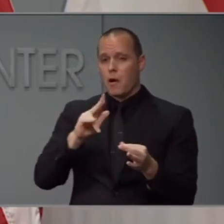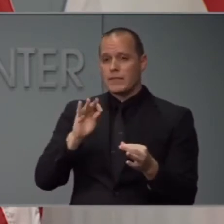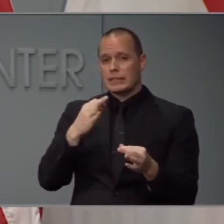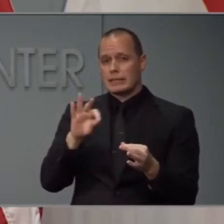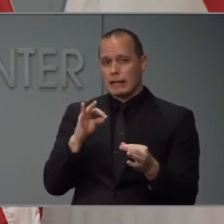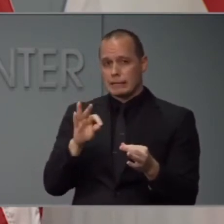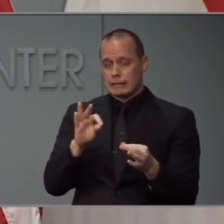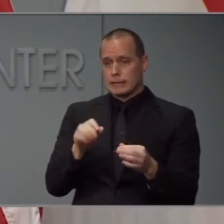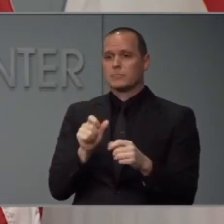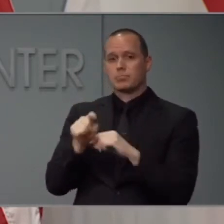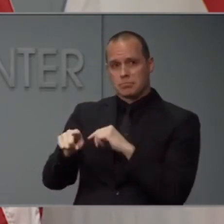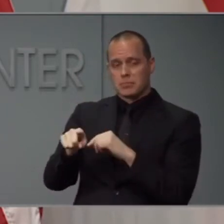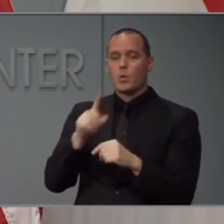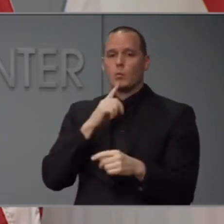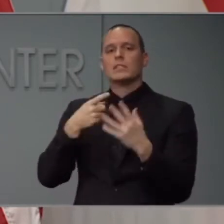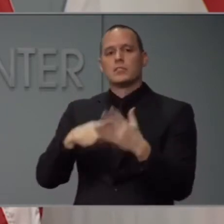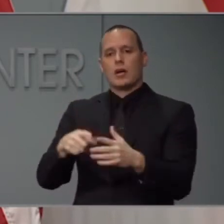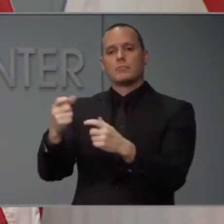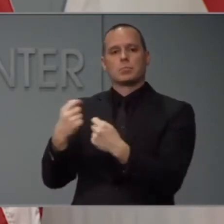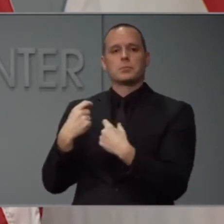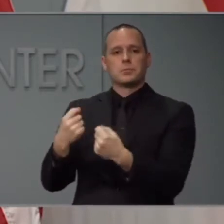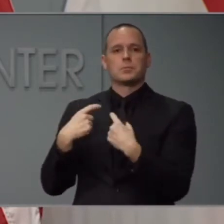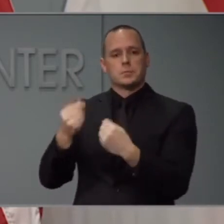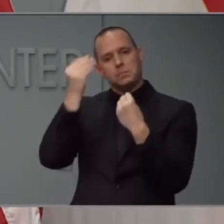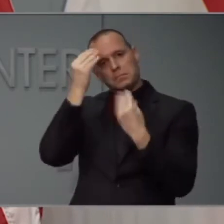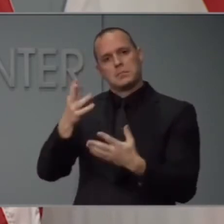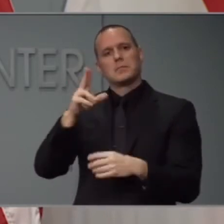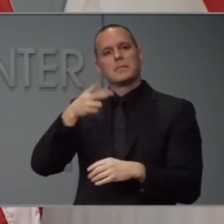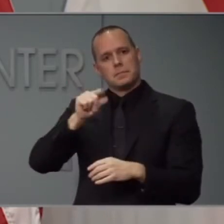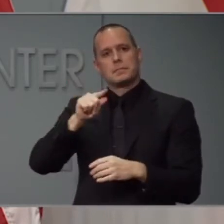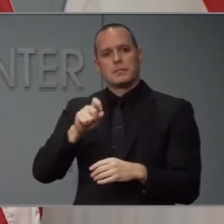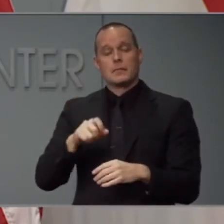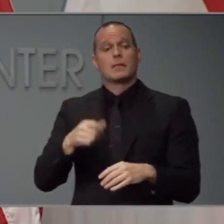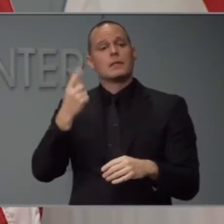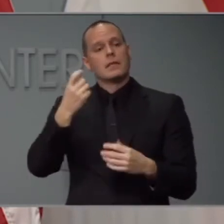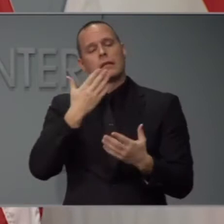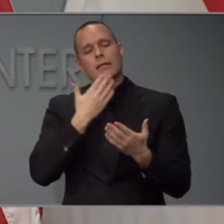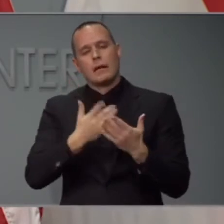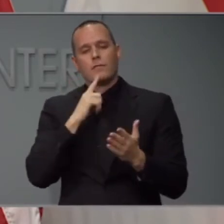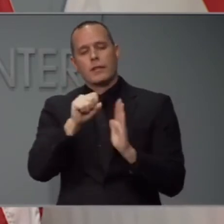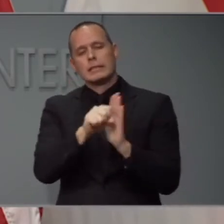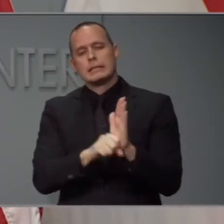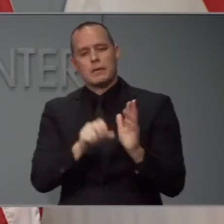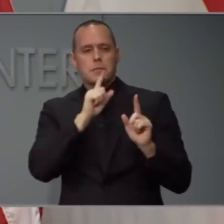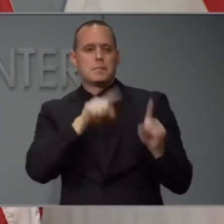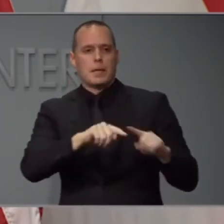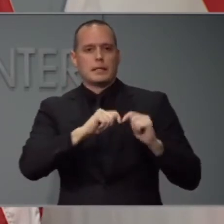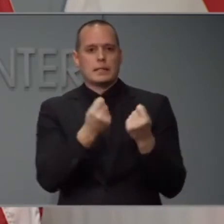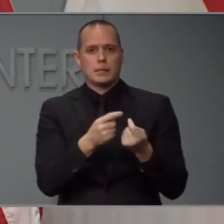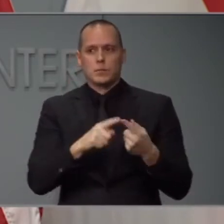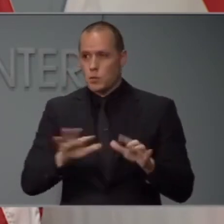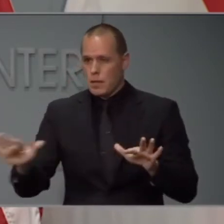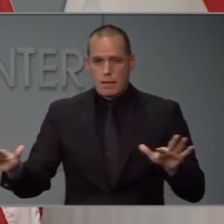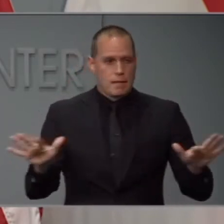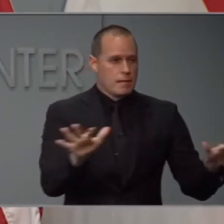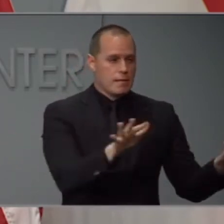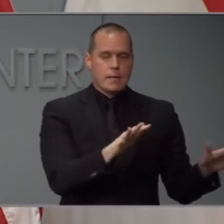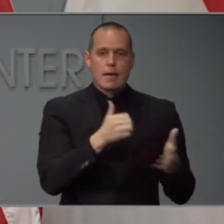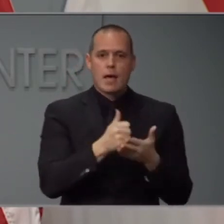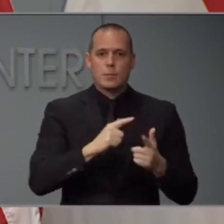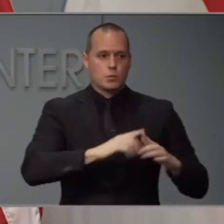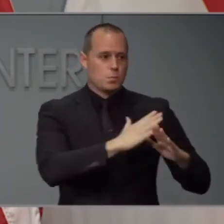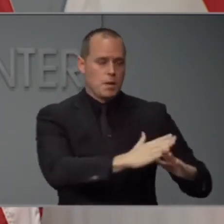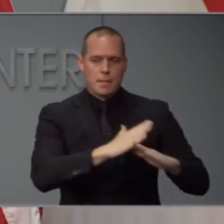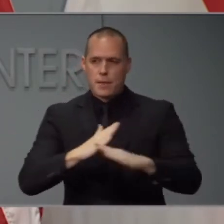Thank you for your support of the State Emergency Response Team. The team's working hard every day to help slow the spread of